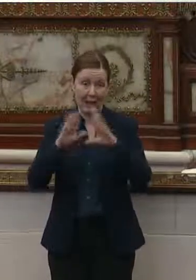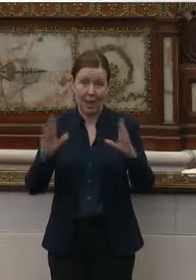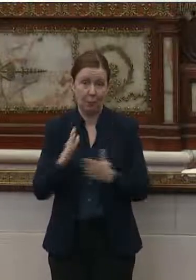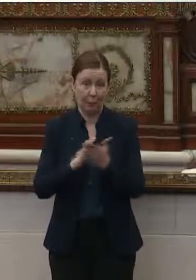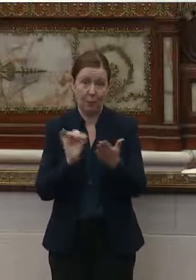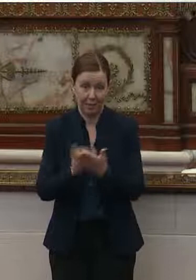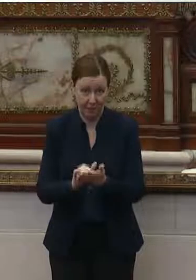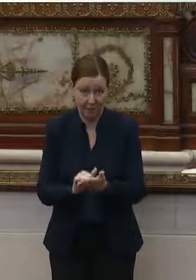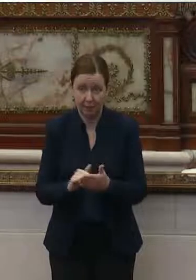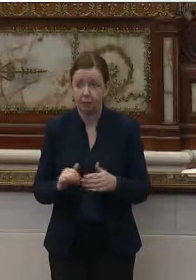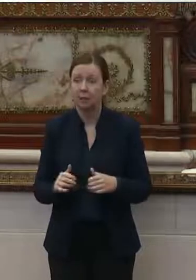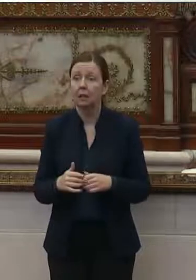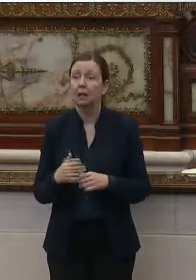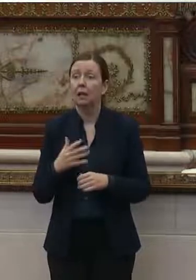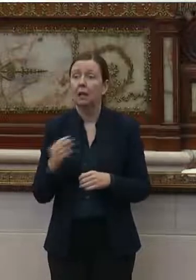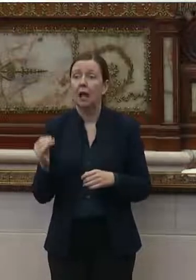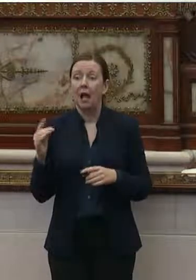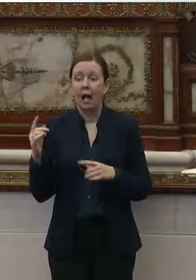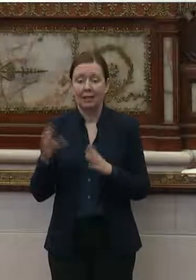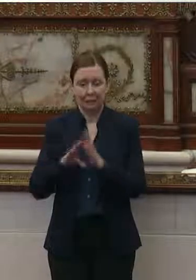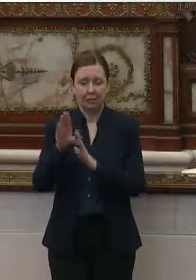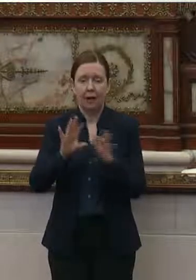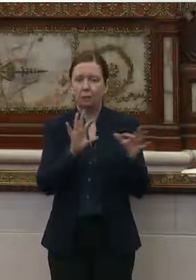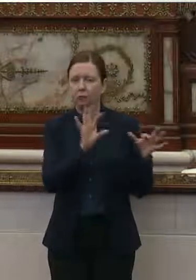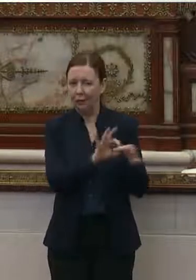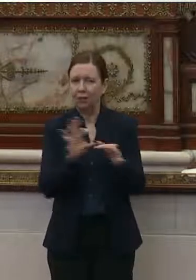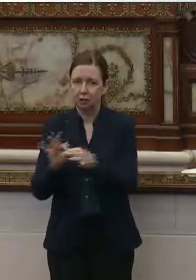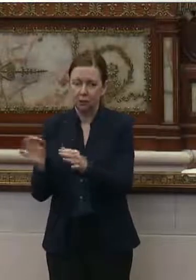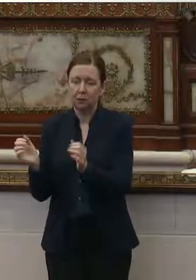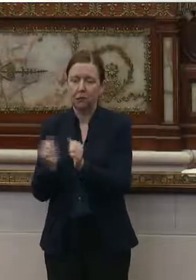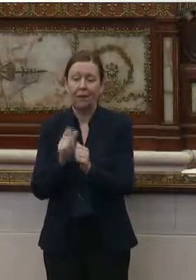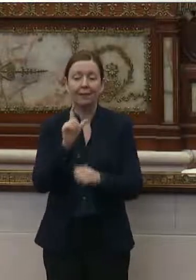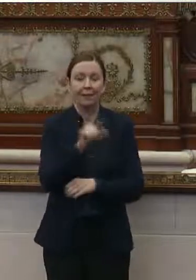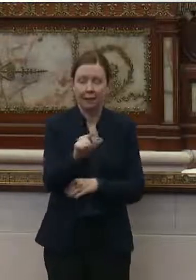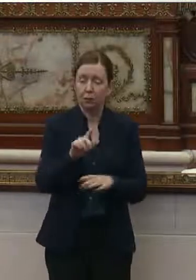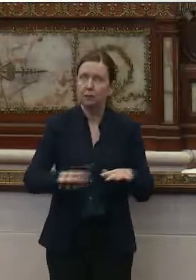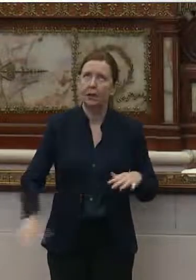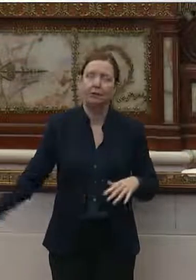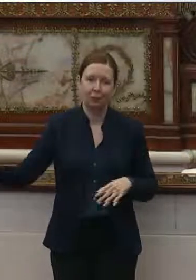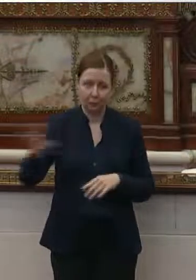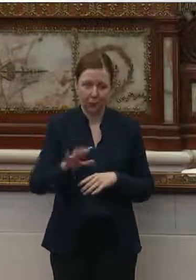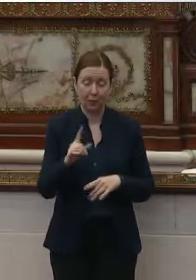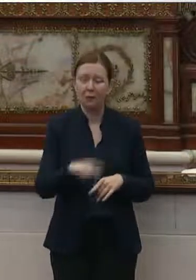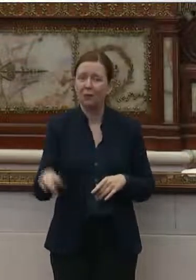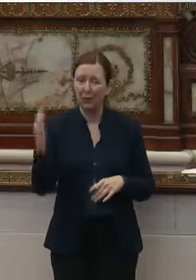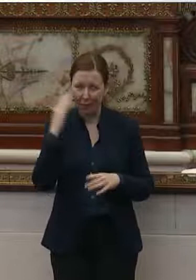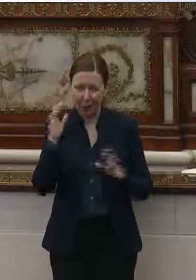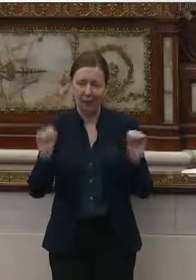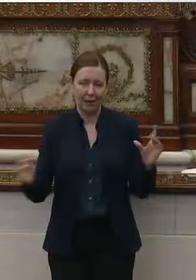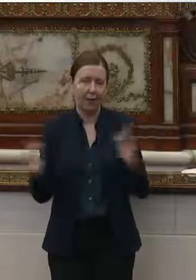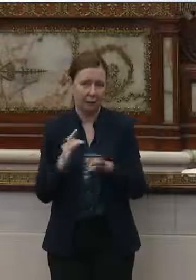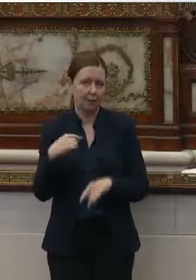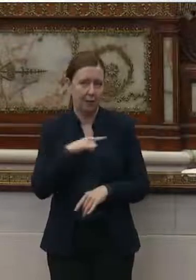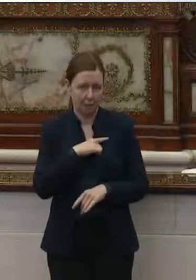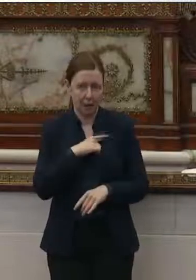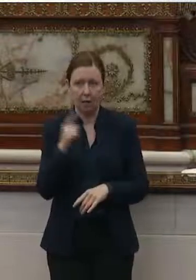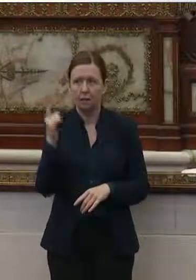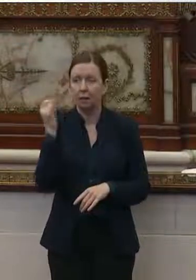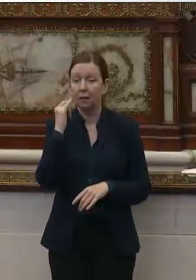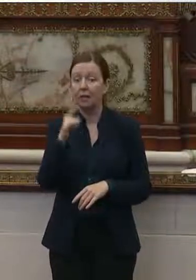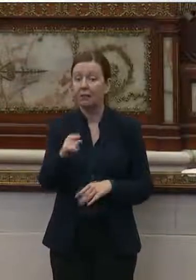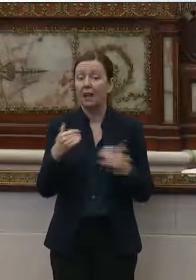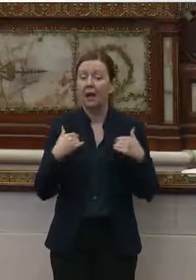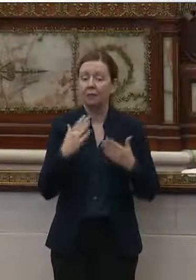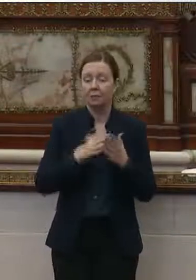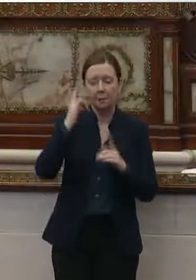part of that and has developed relationships with landlords everywhere. So they know to contact us or if they